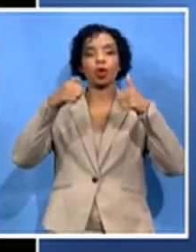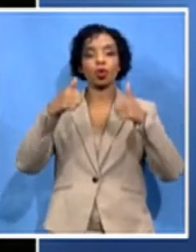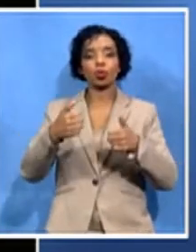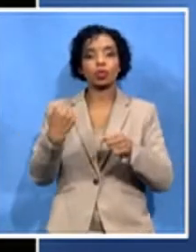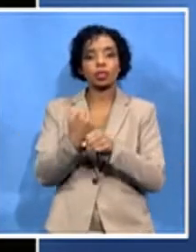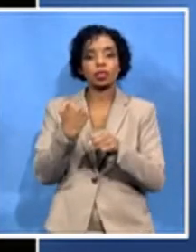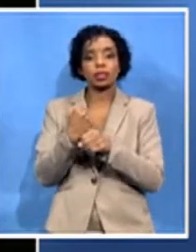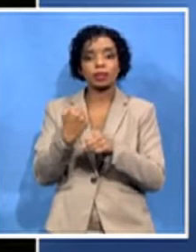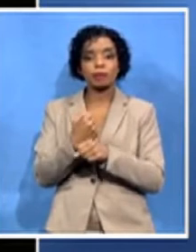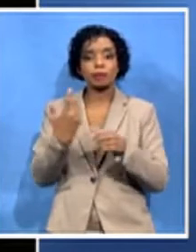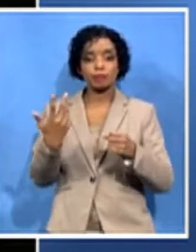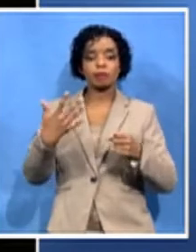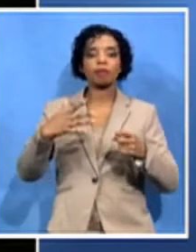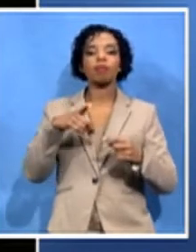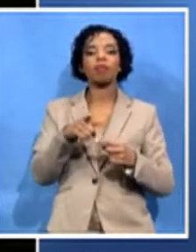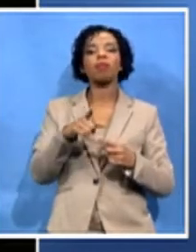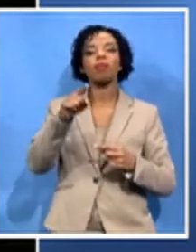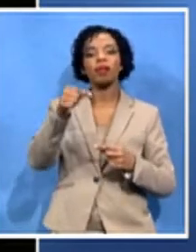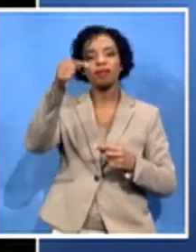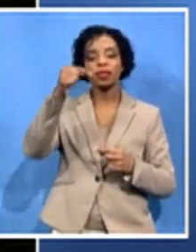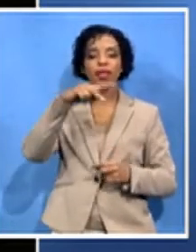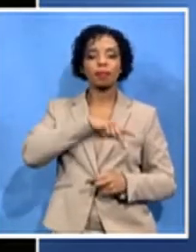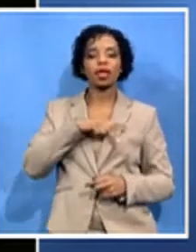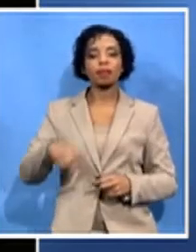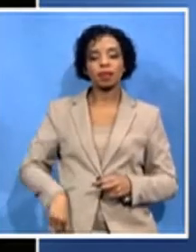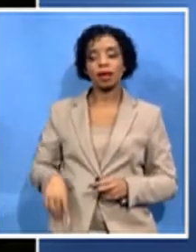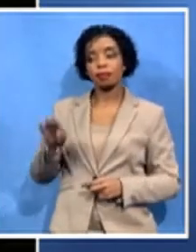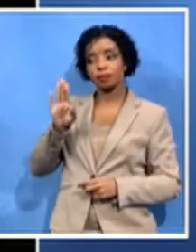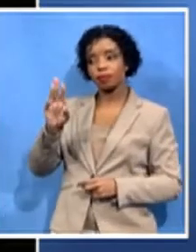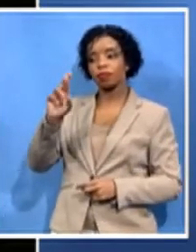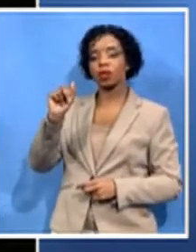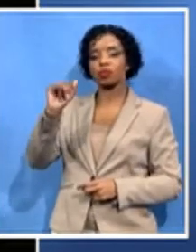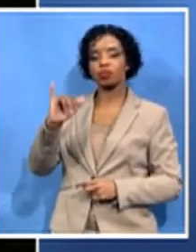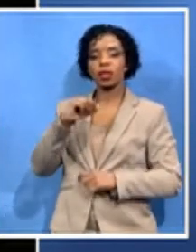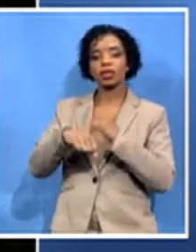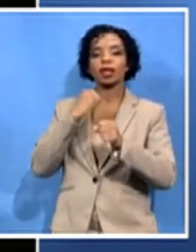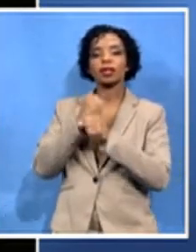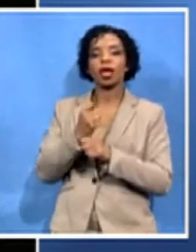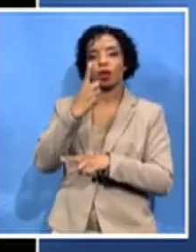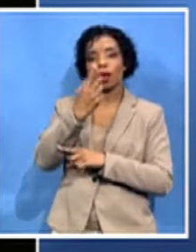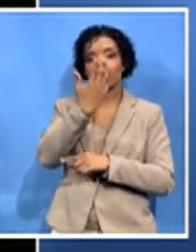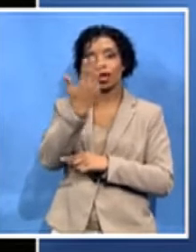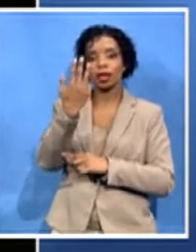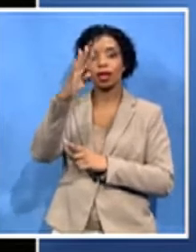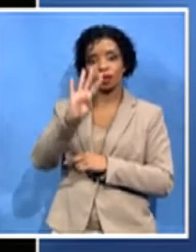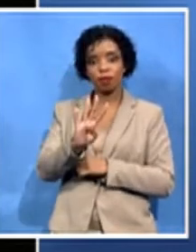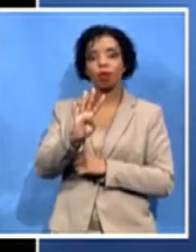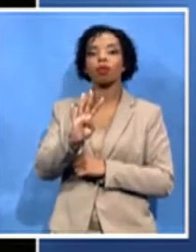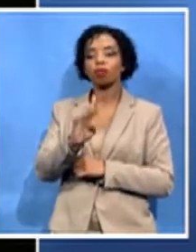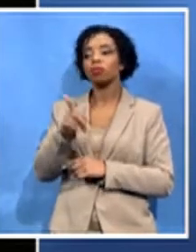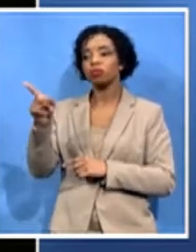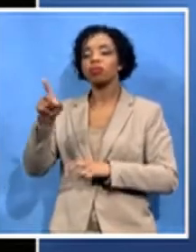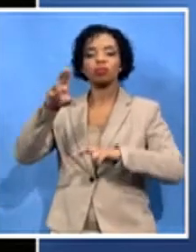premier of the Eastern Cape in 1994, he was the premier who set forth the agenda for transformation,